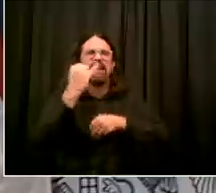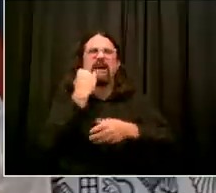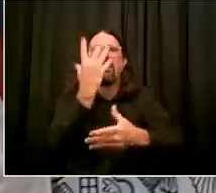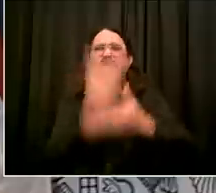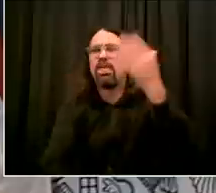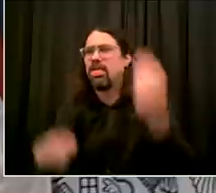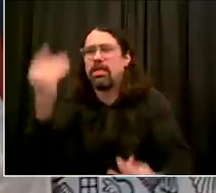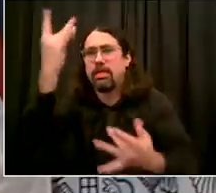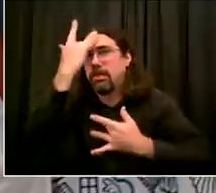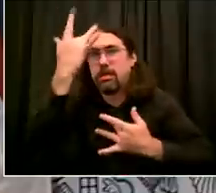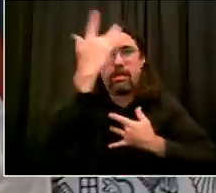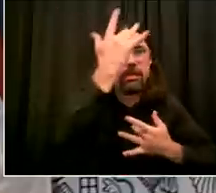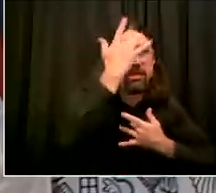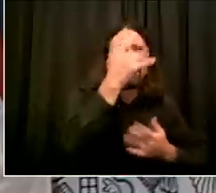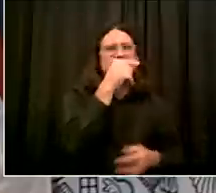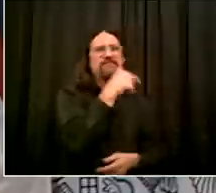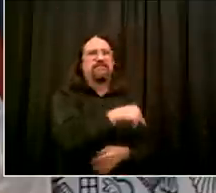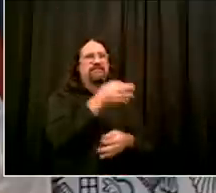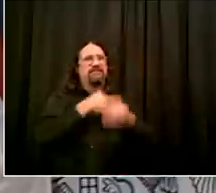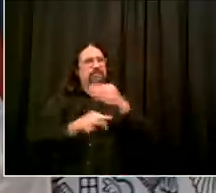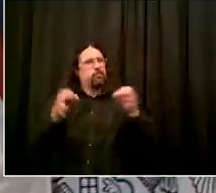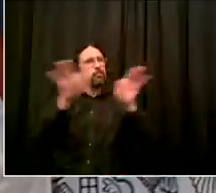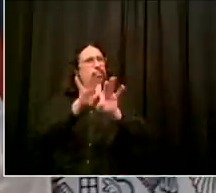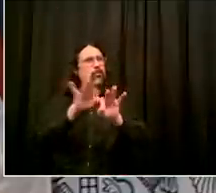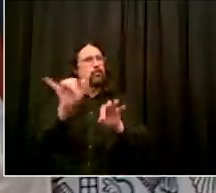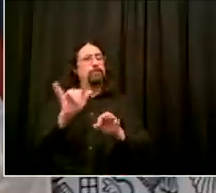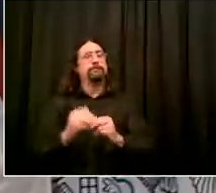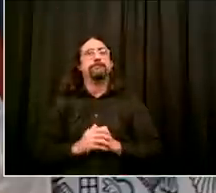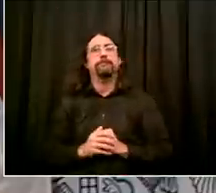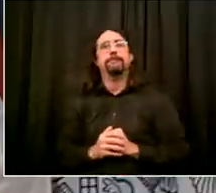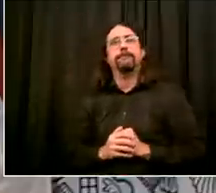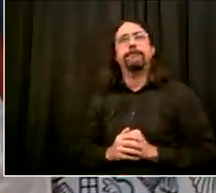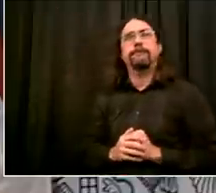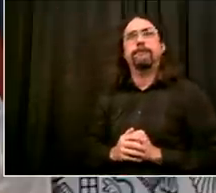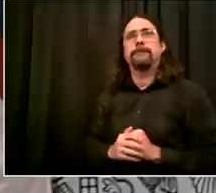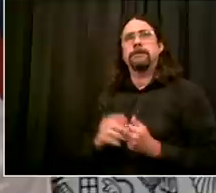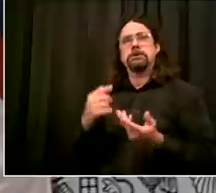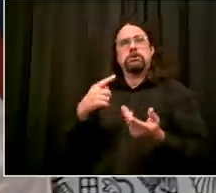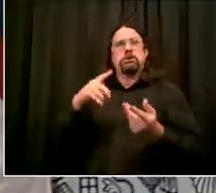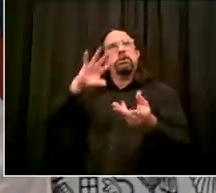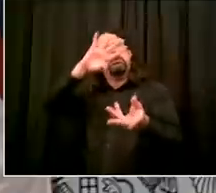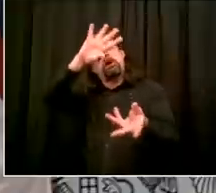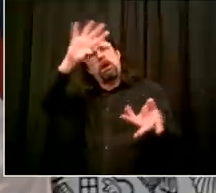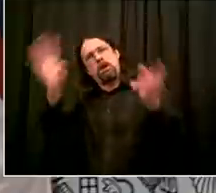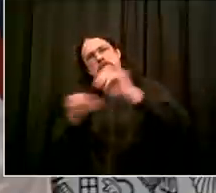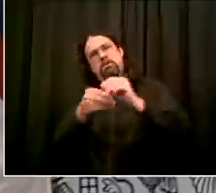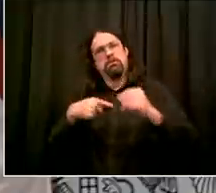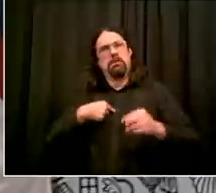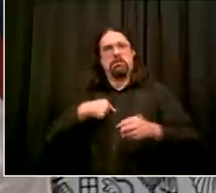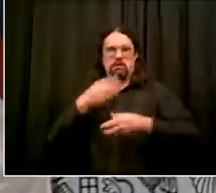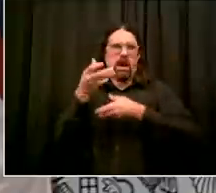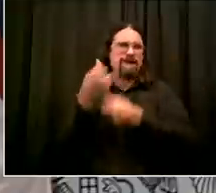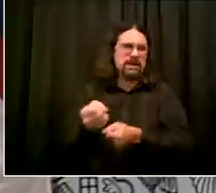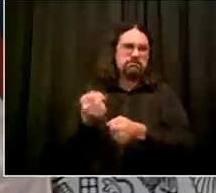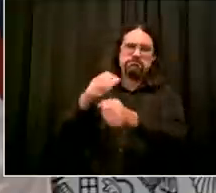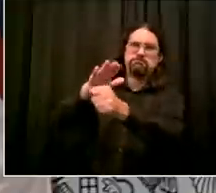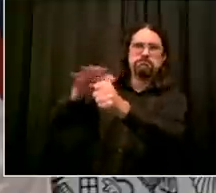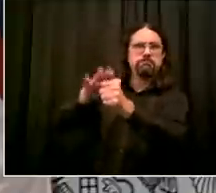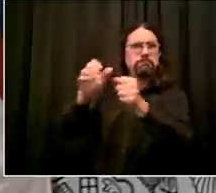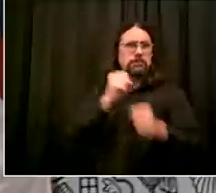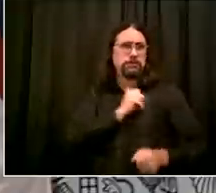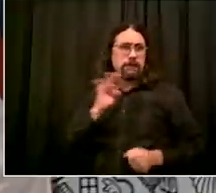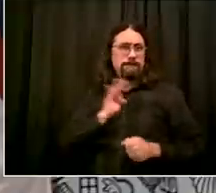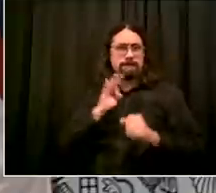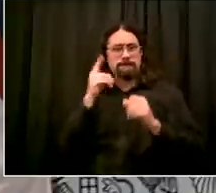ran uh this weekend about him he was um an hra employee veteran hra employee he